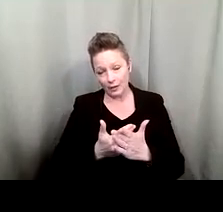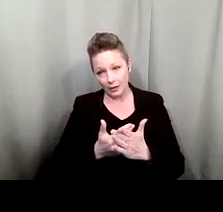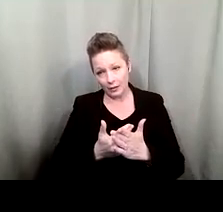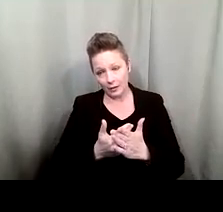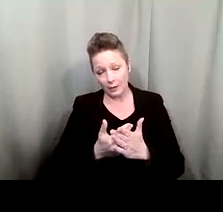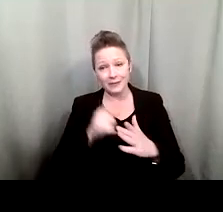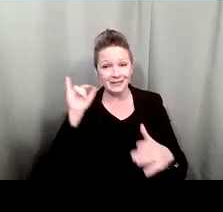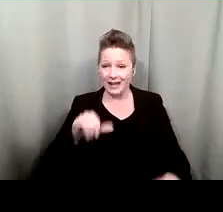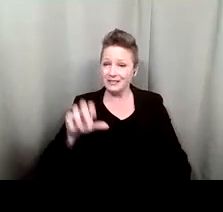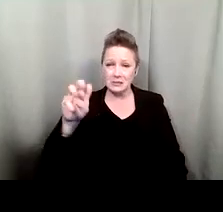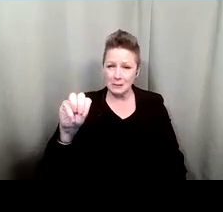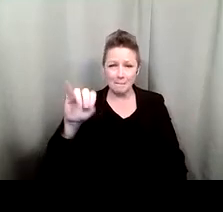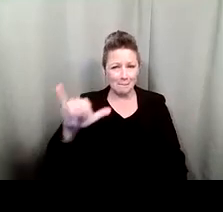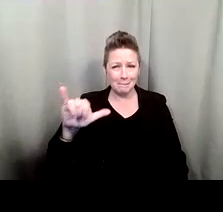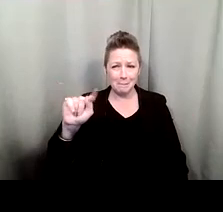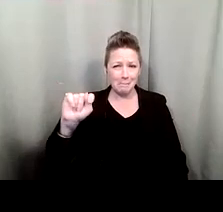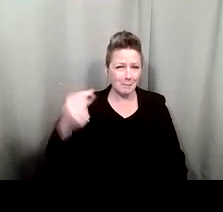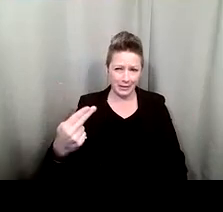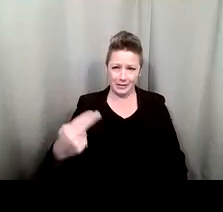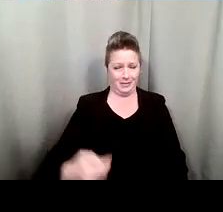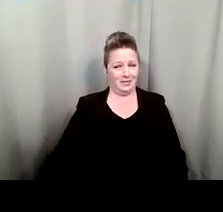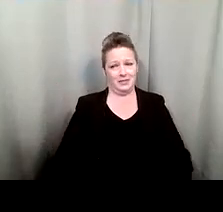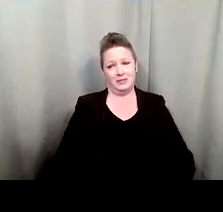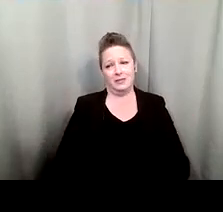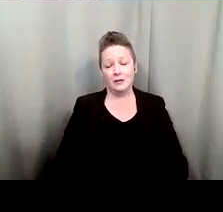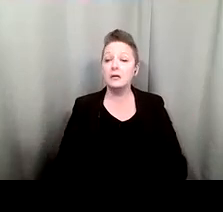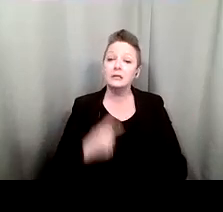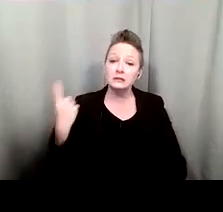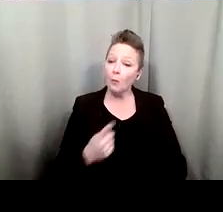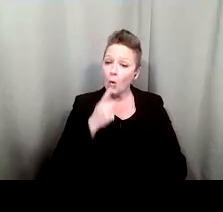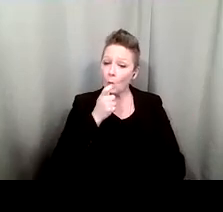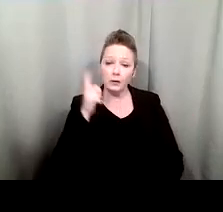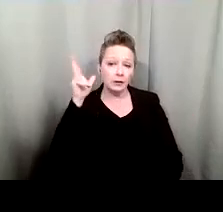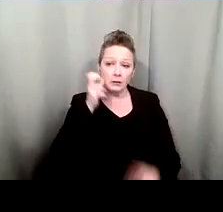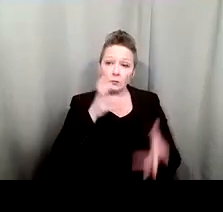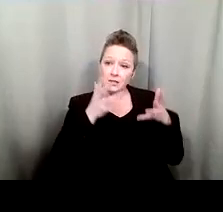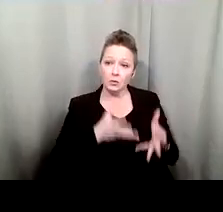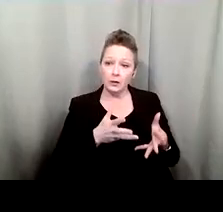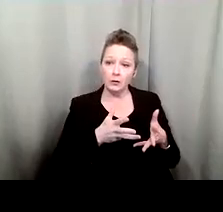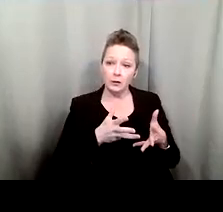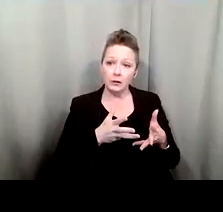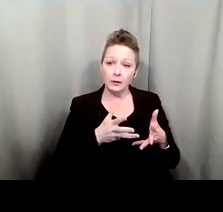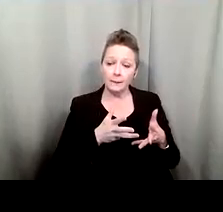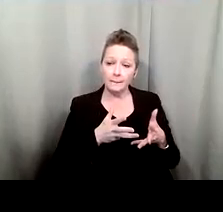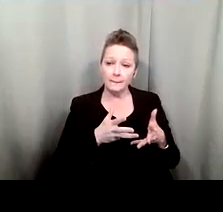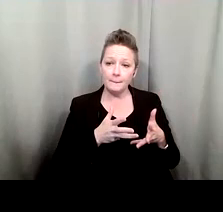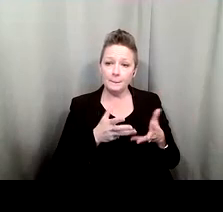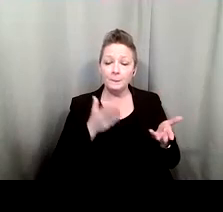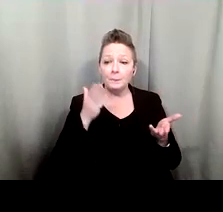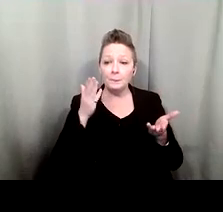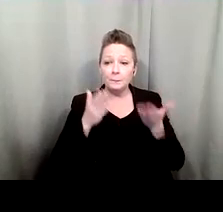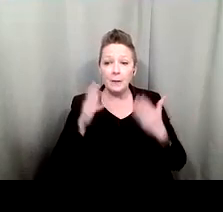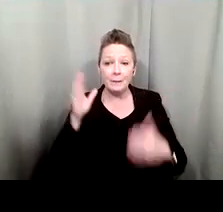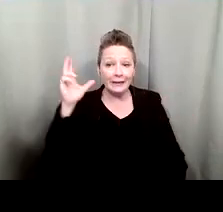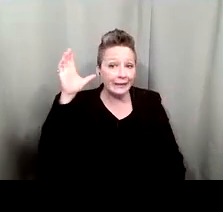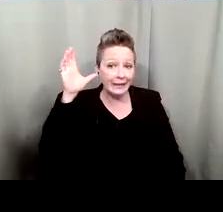myth. Someone with some residual hearing, they can, does have some